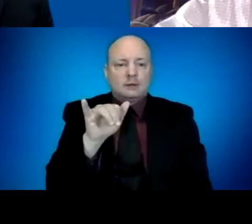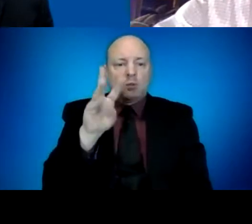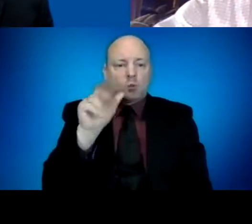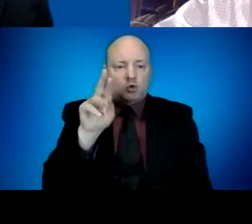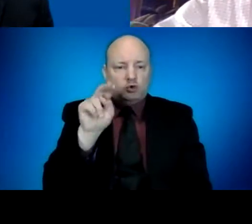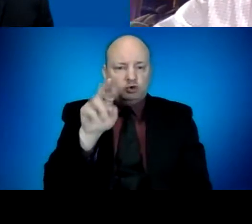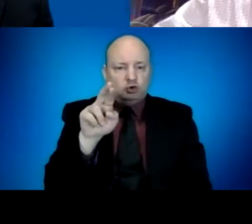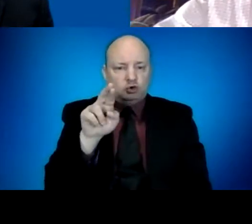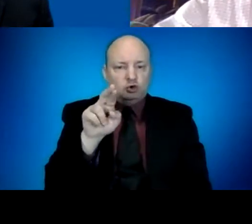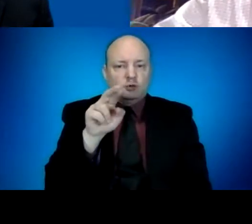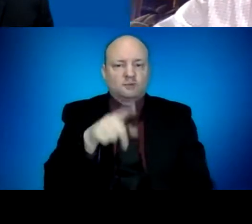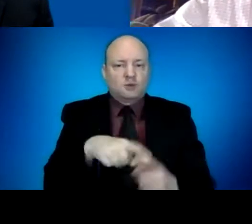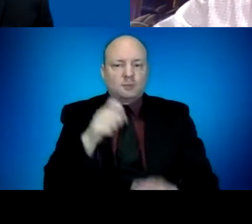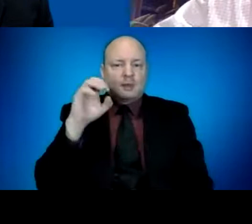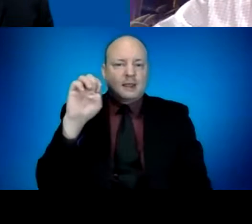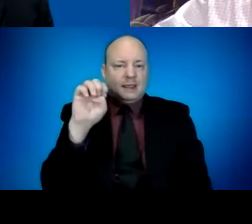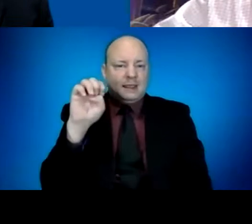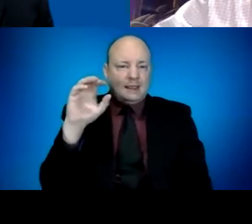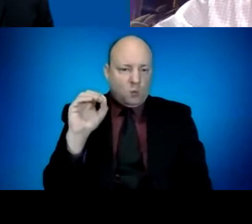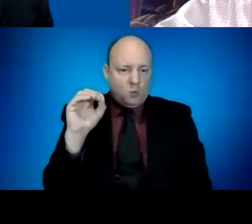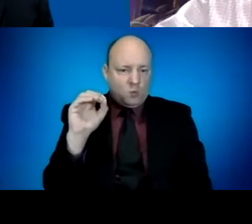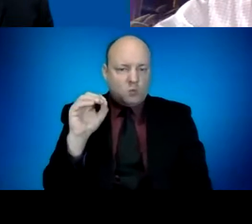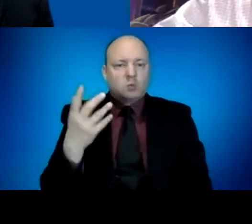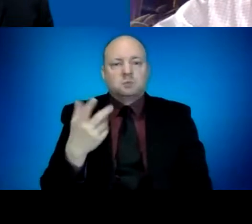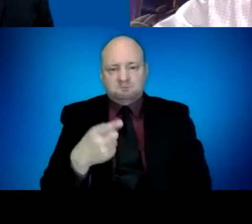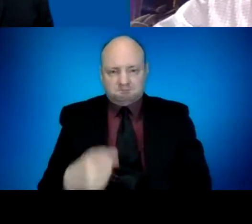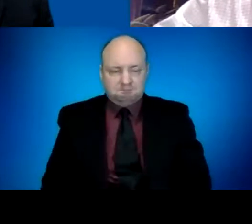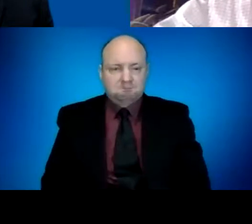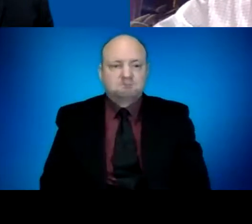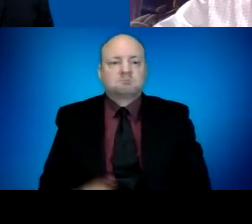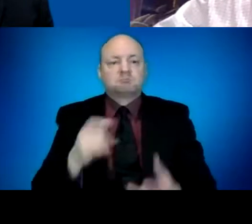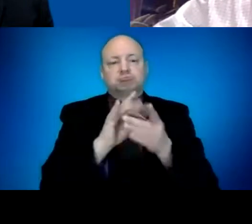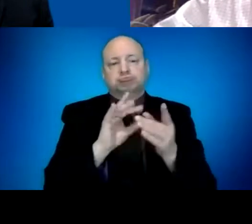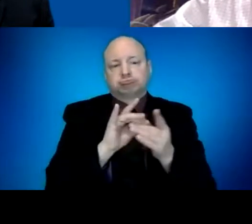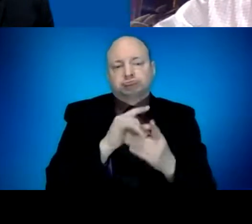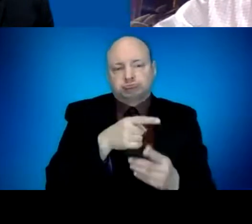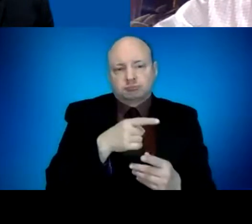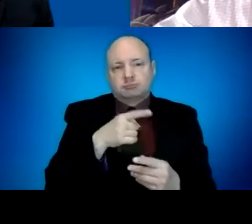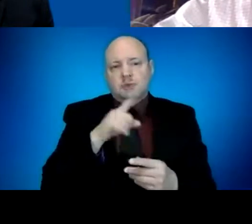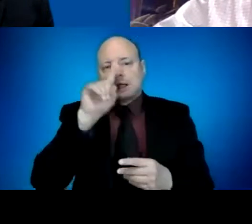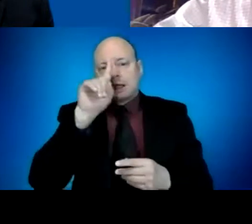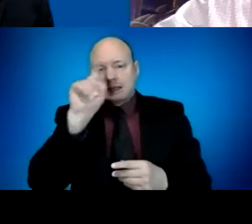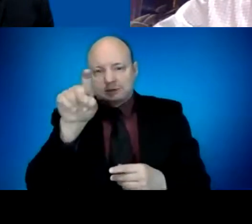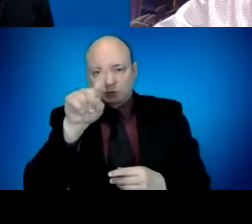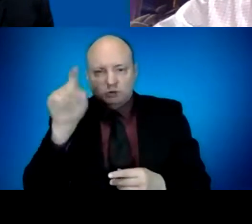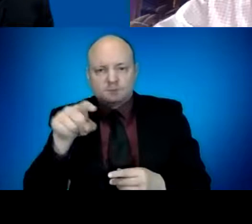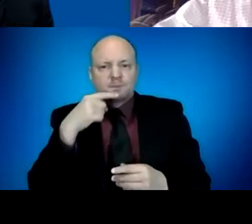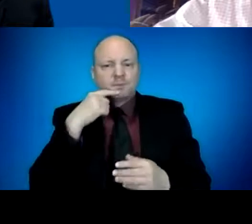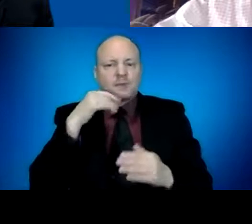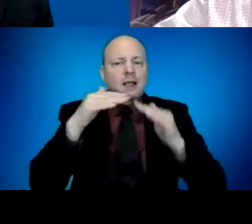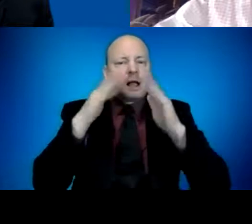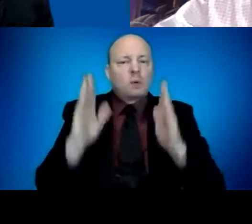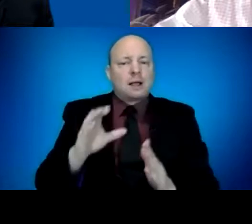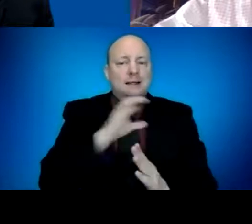Hi, Pat. During your appearance before the House subcommittee on COVID this week, you talked about the